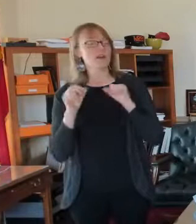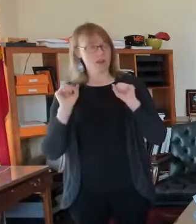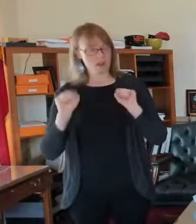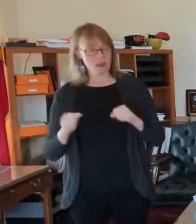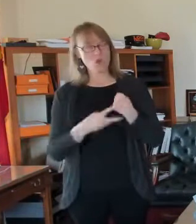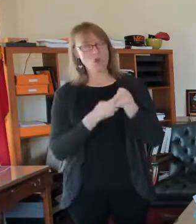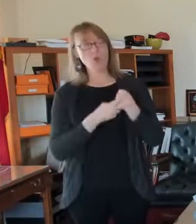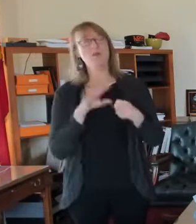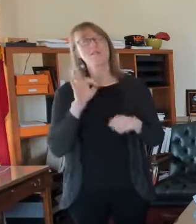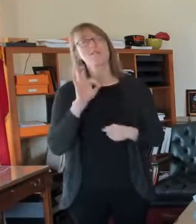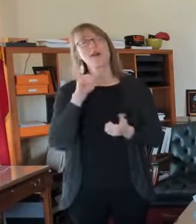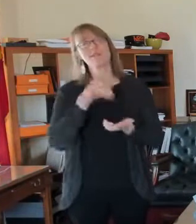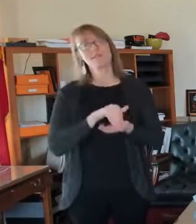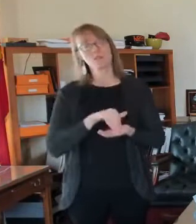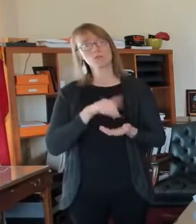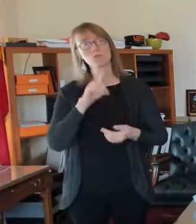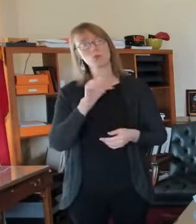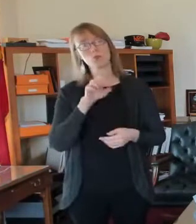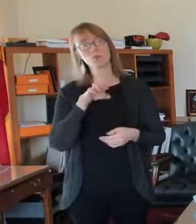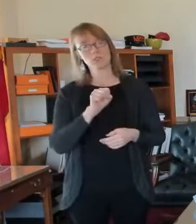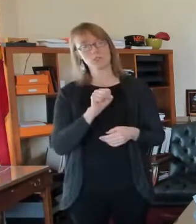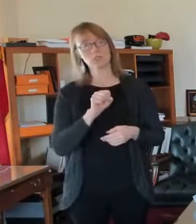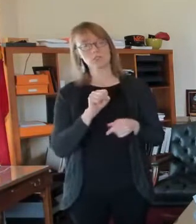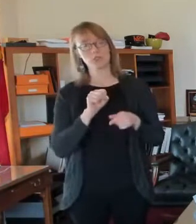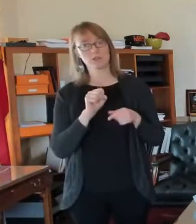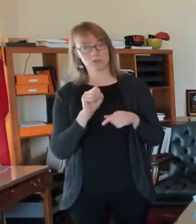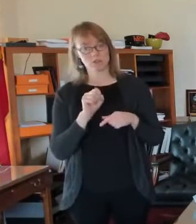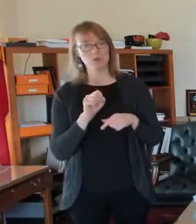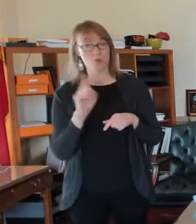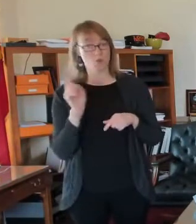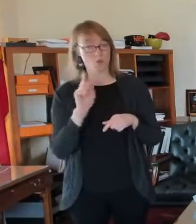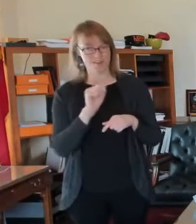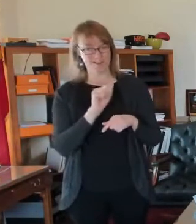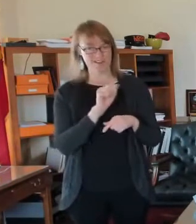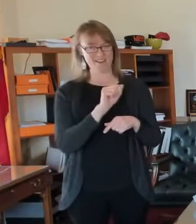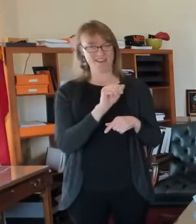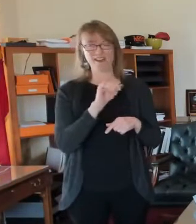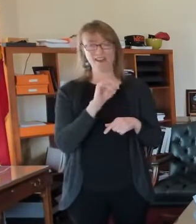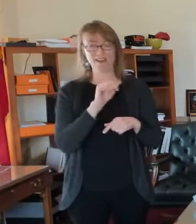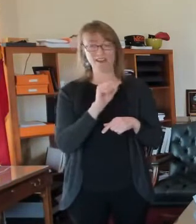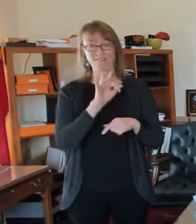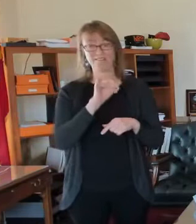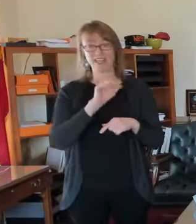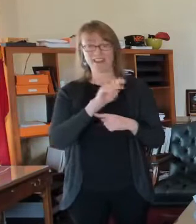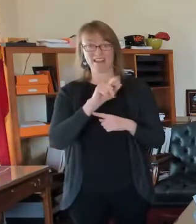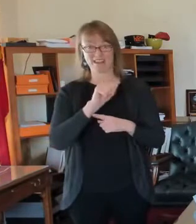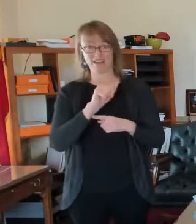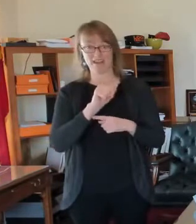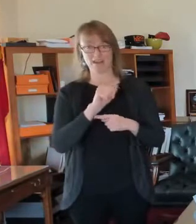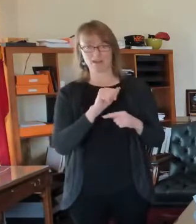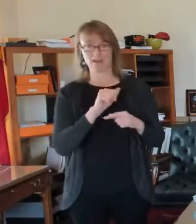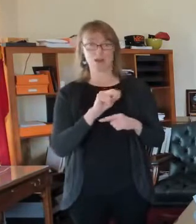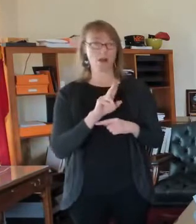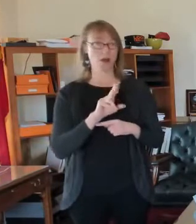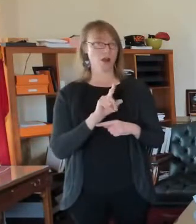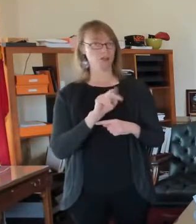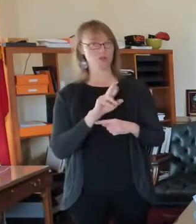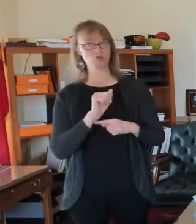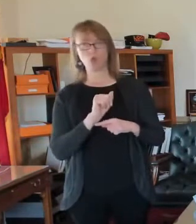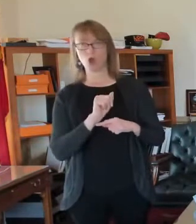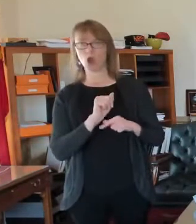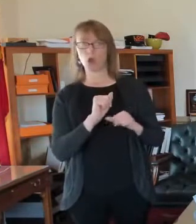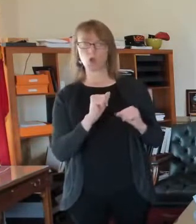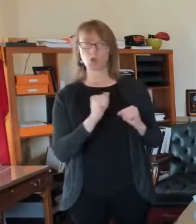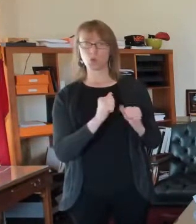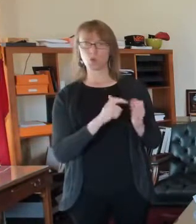finia. And we are using that when we get the vaccine to keep it stored ultra cold, the Moderna vaccine, you get one